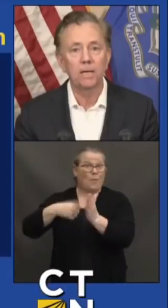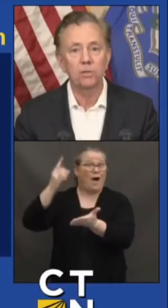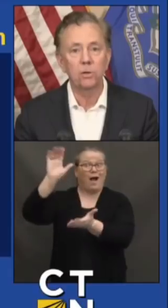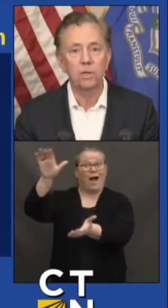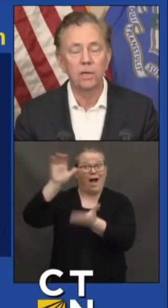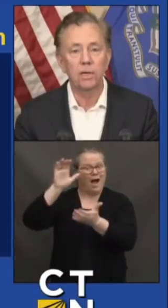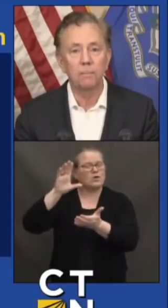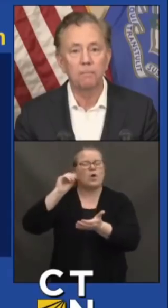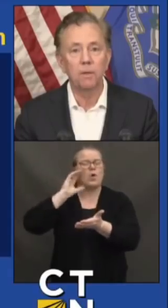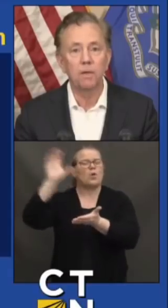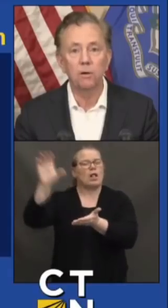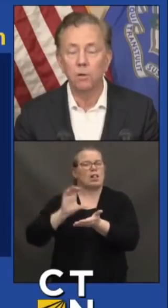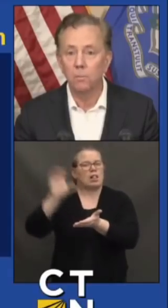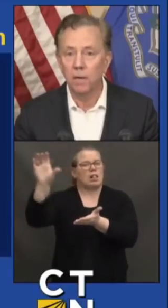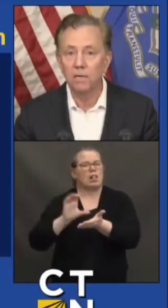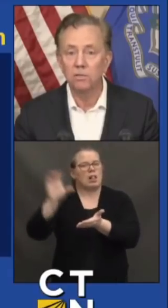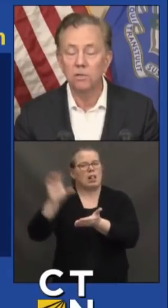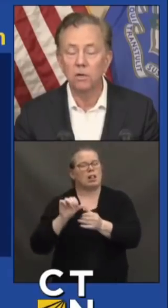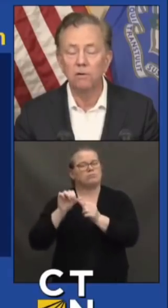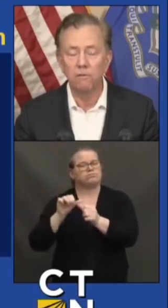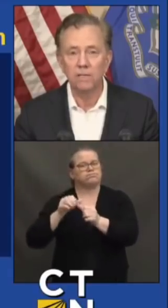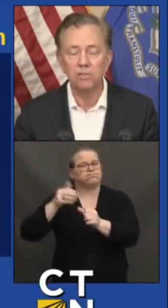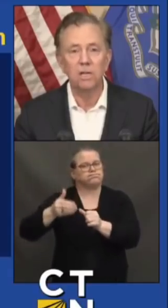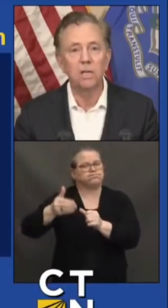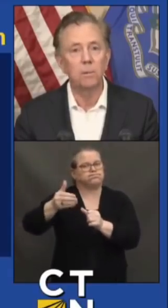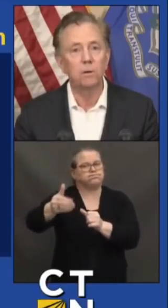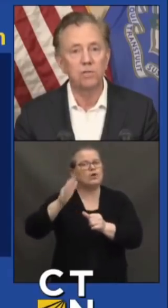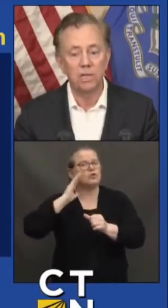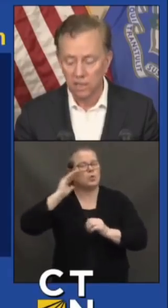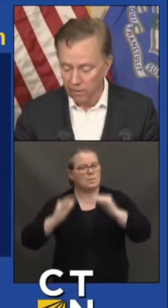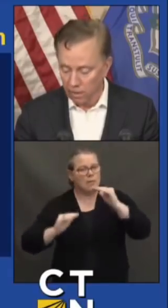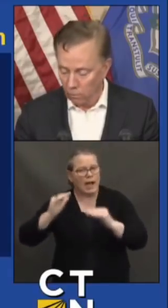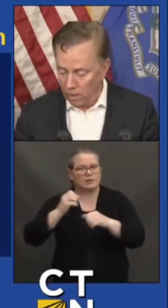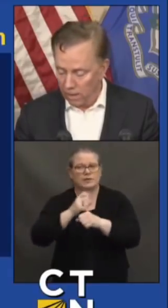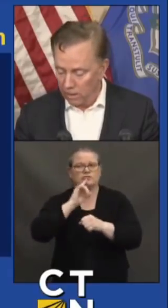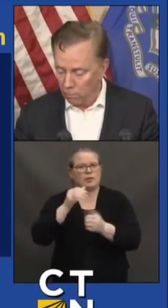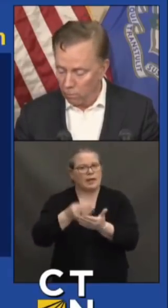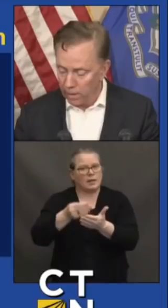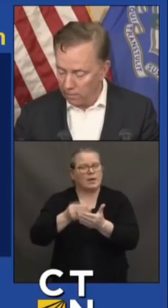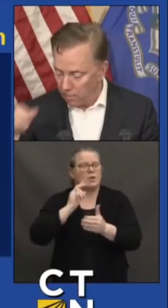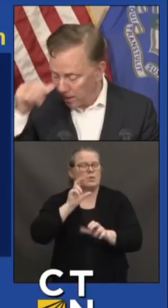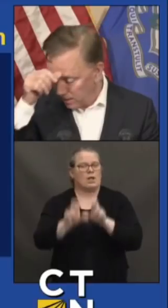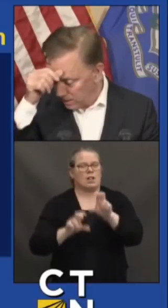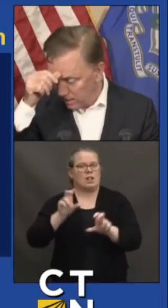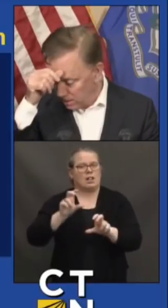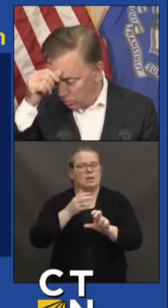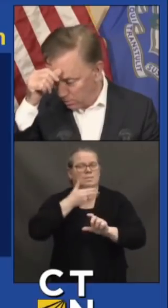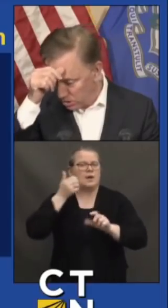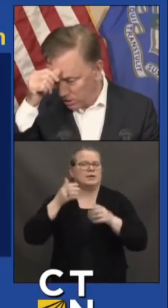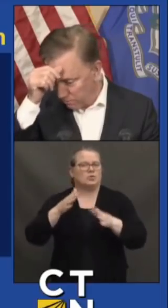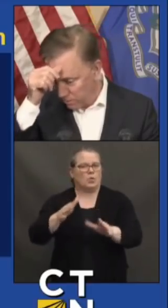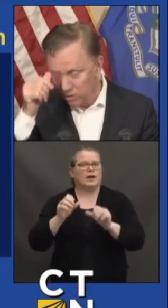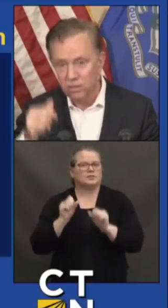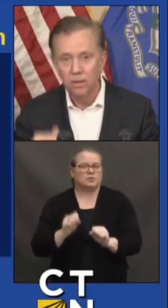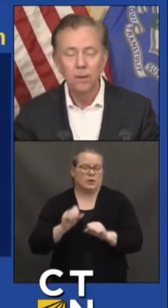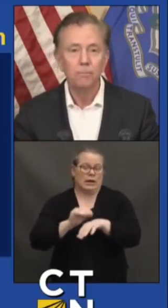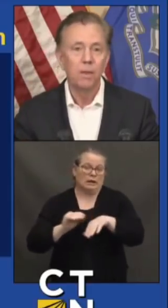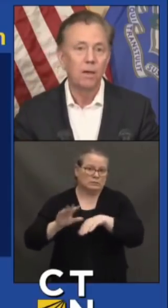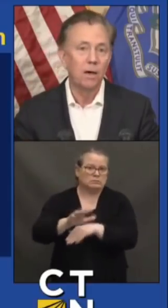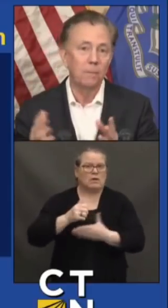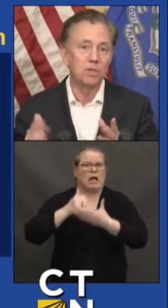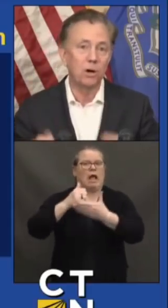make sure that, you know, the monies are invested in the most significant way where we can make an enormous difference.